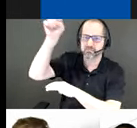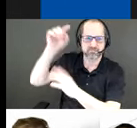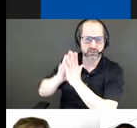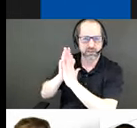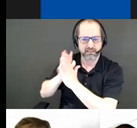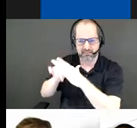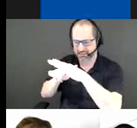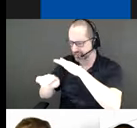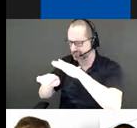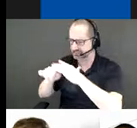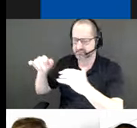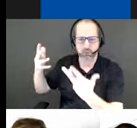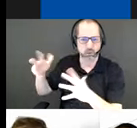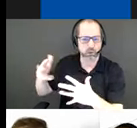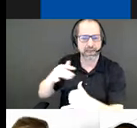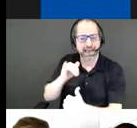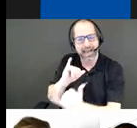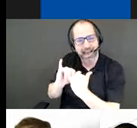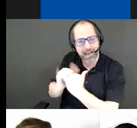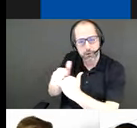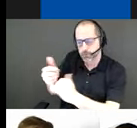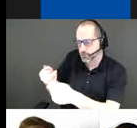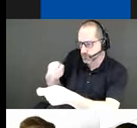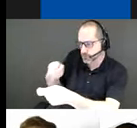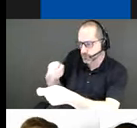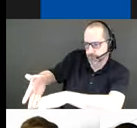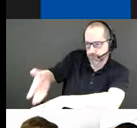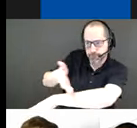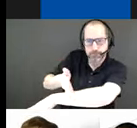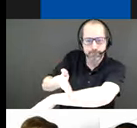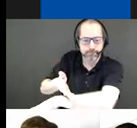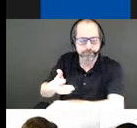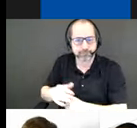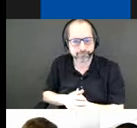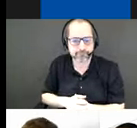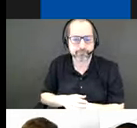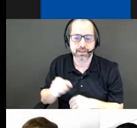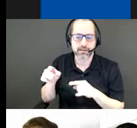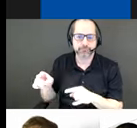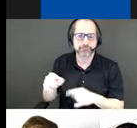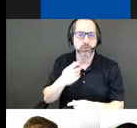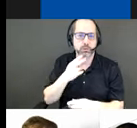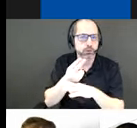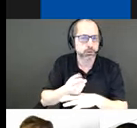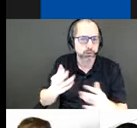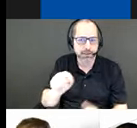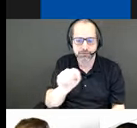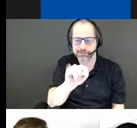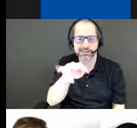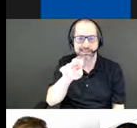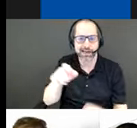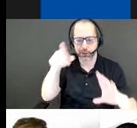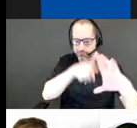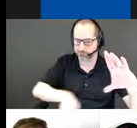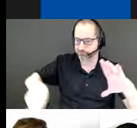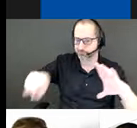of this mode of transportation as a key component of our design intervention, the tire. Our proposal uses the tire